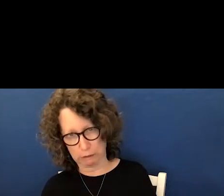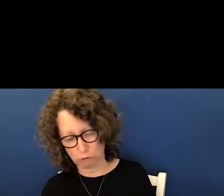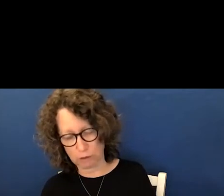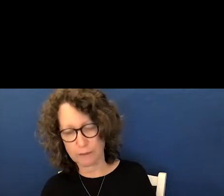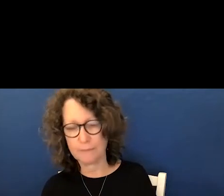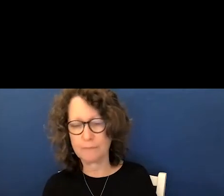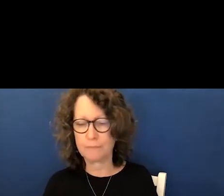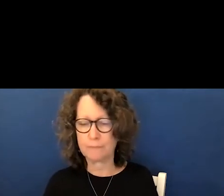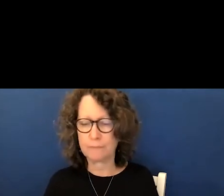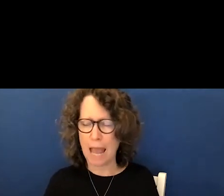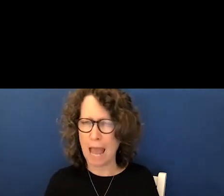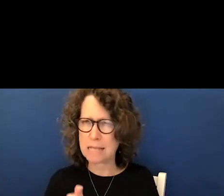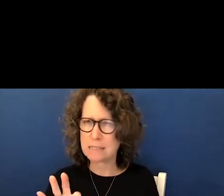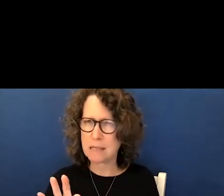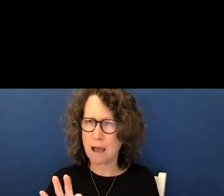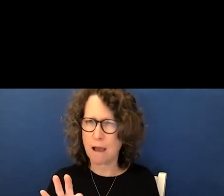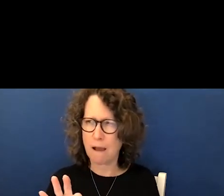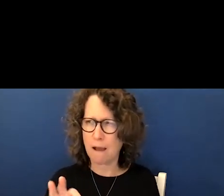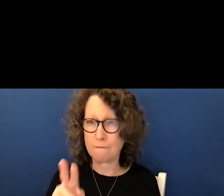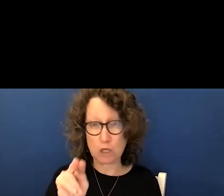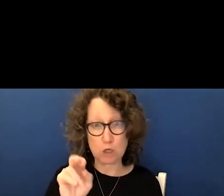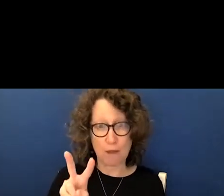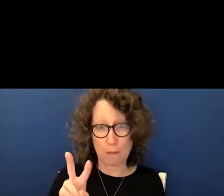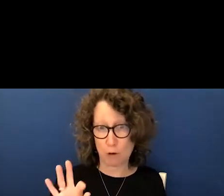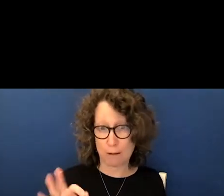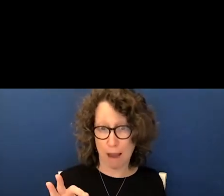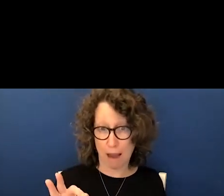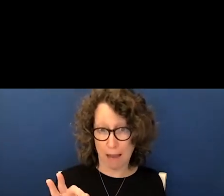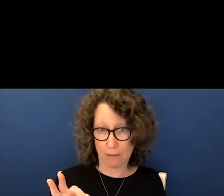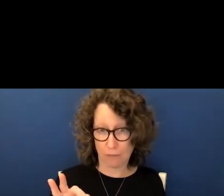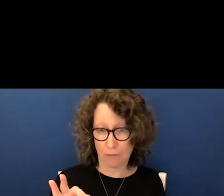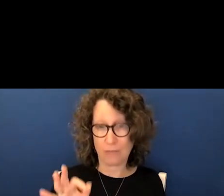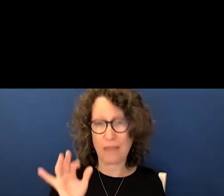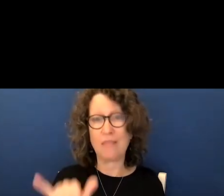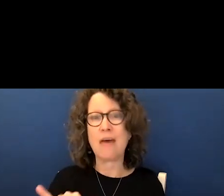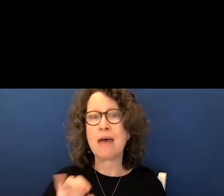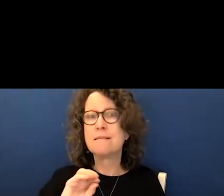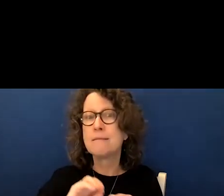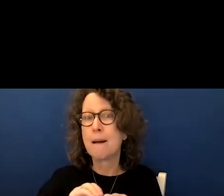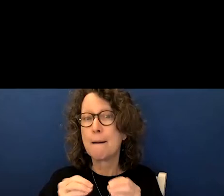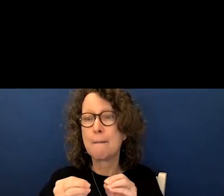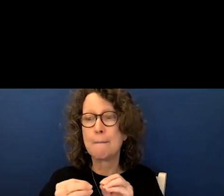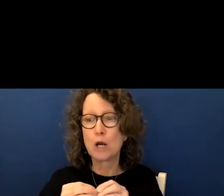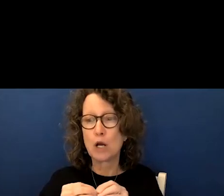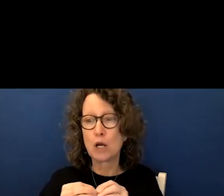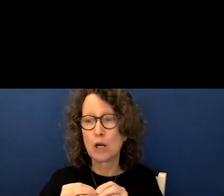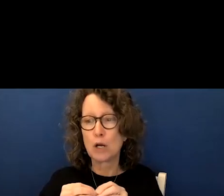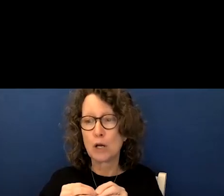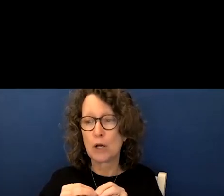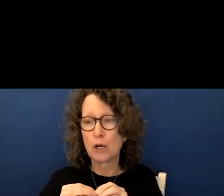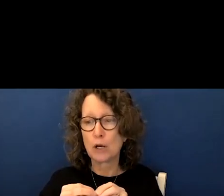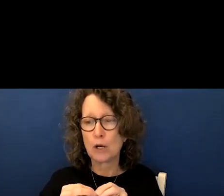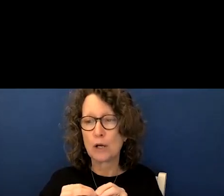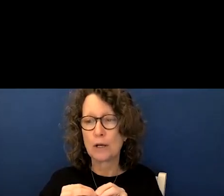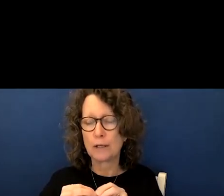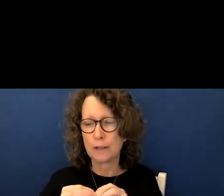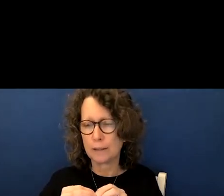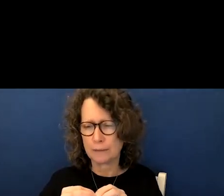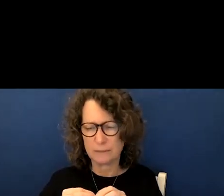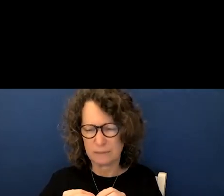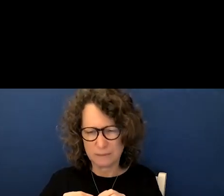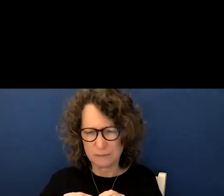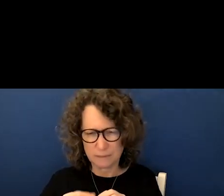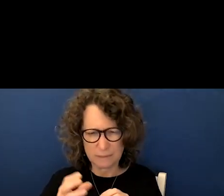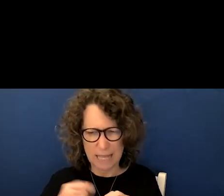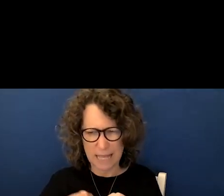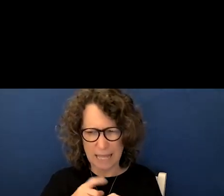um the 9th of november that case rate is there thank you i was going to say is there any way